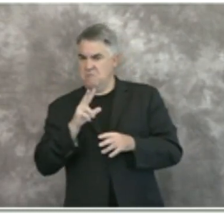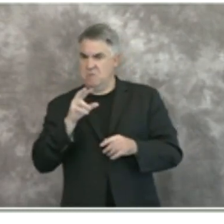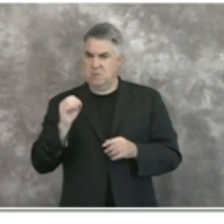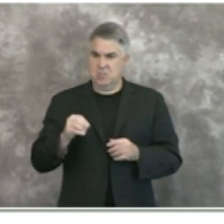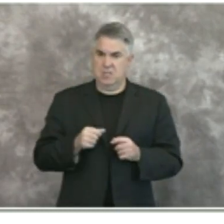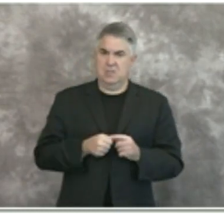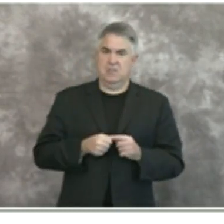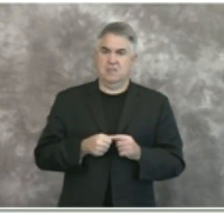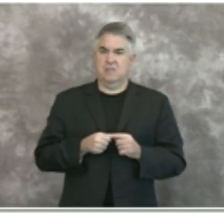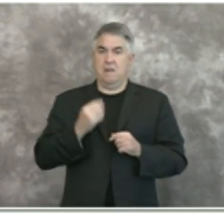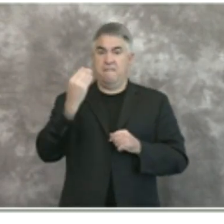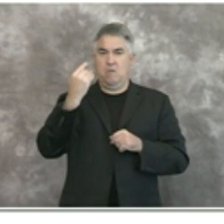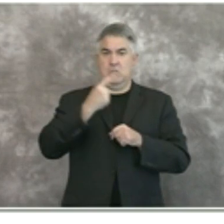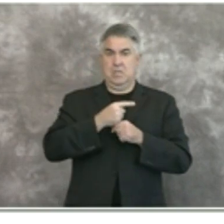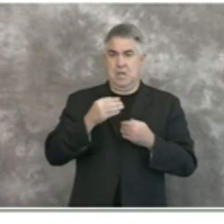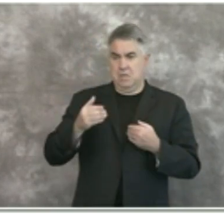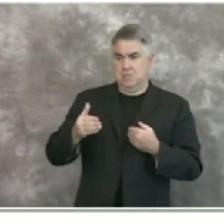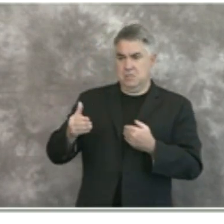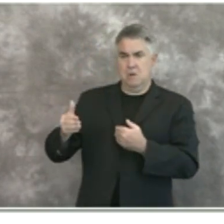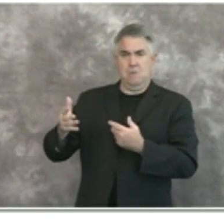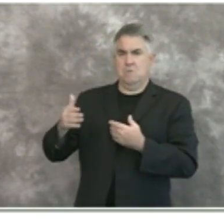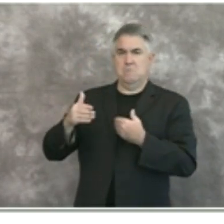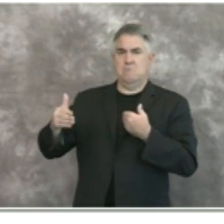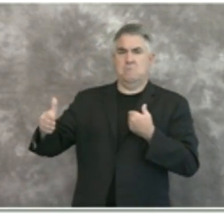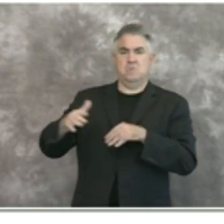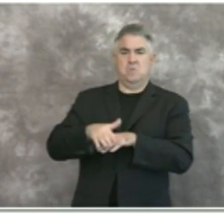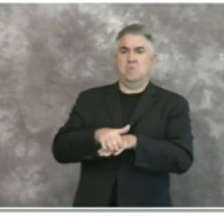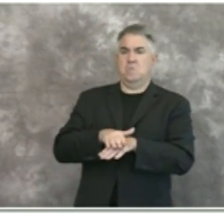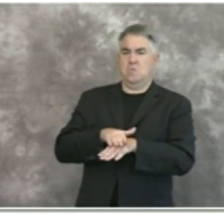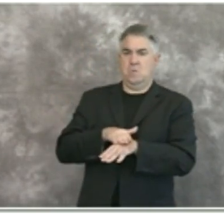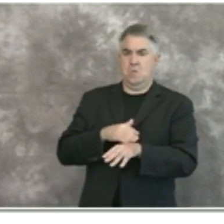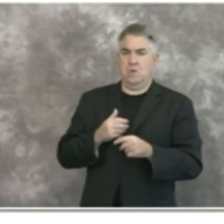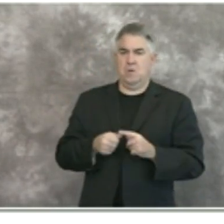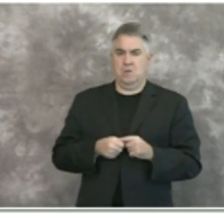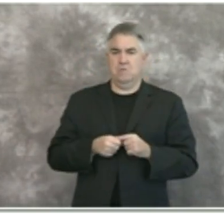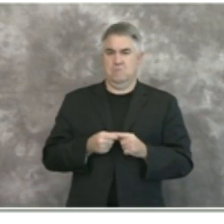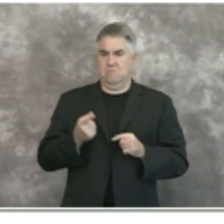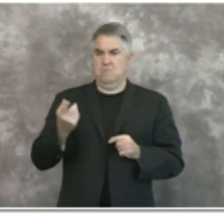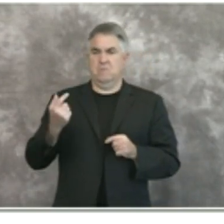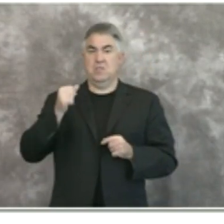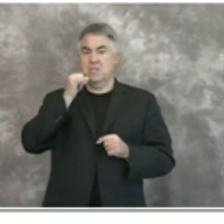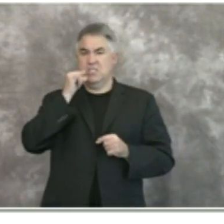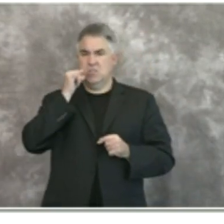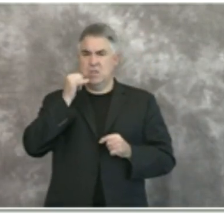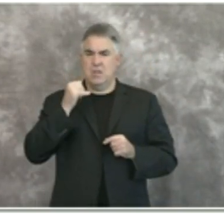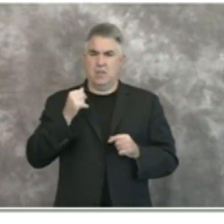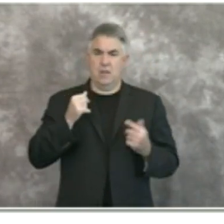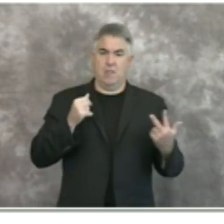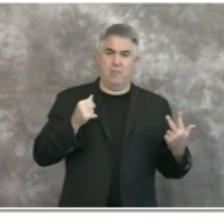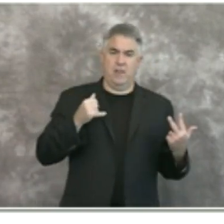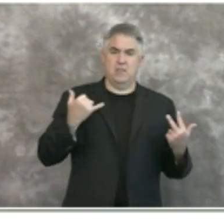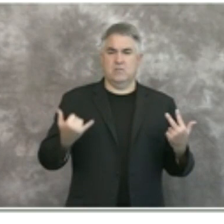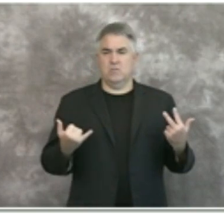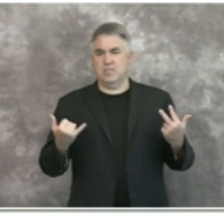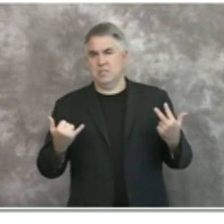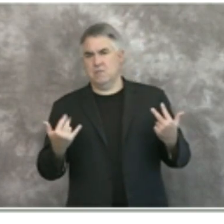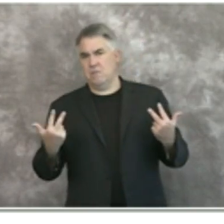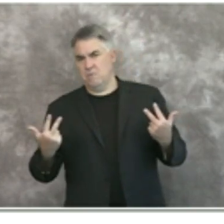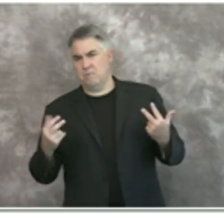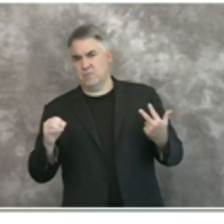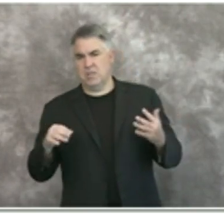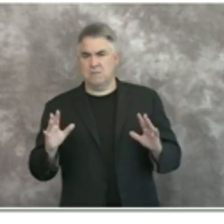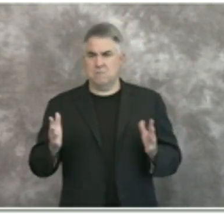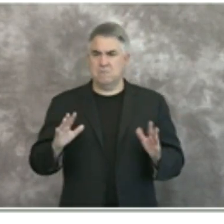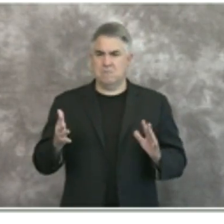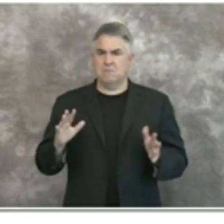14 day rolling average our 14 day rolling average uh is 2.9 uh yesterday we were three today we're three uh previous days we were two so